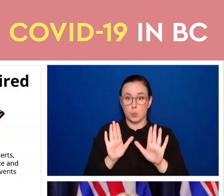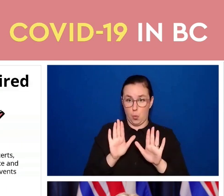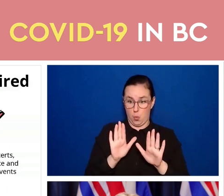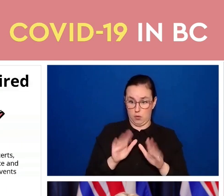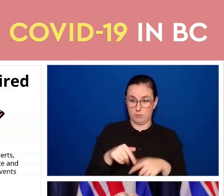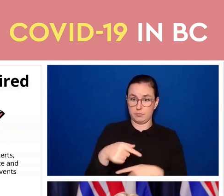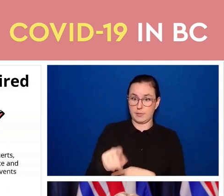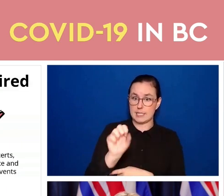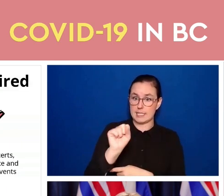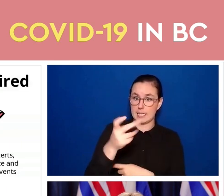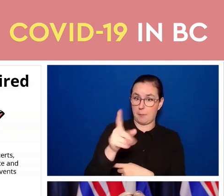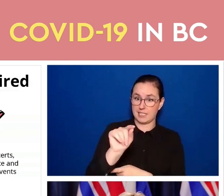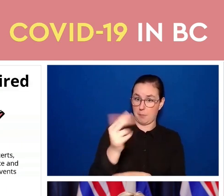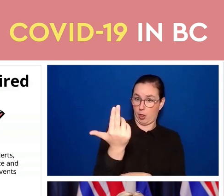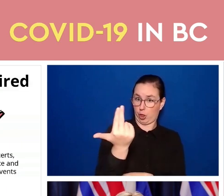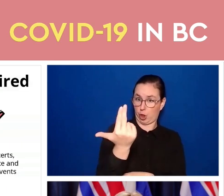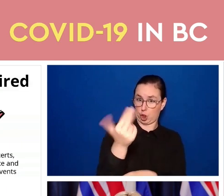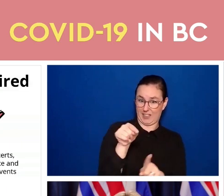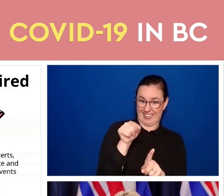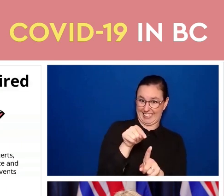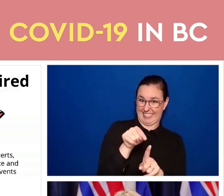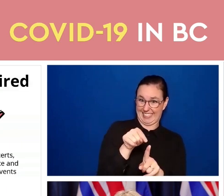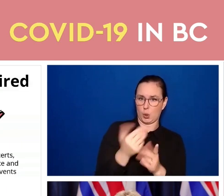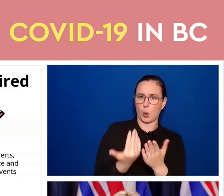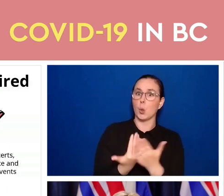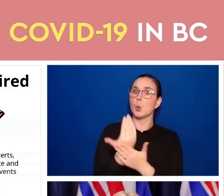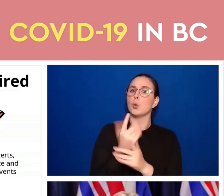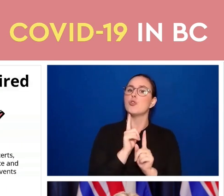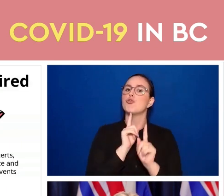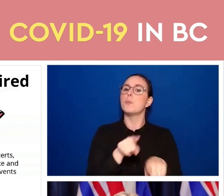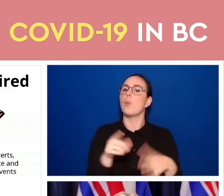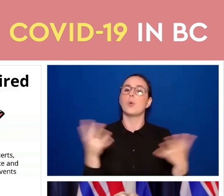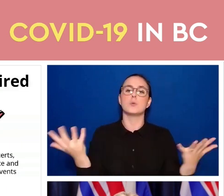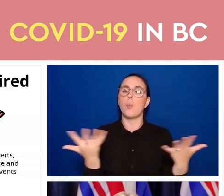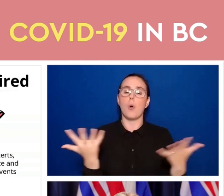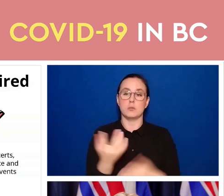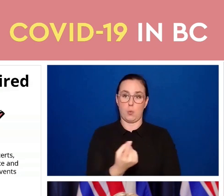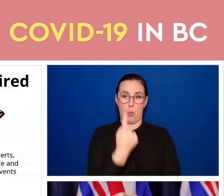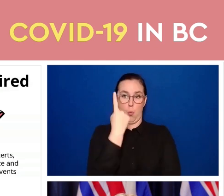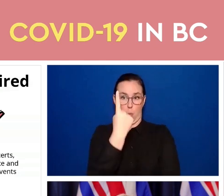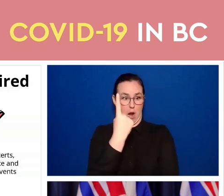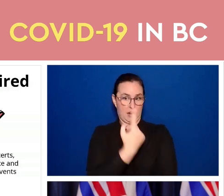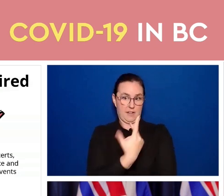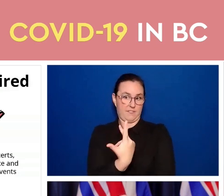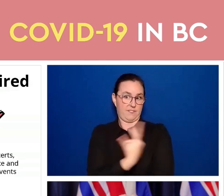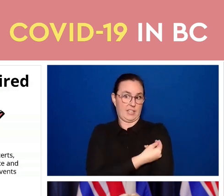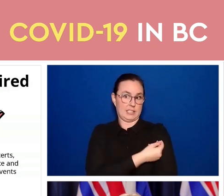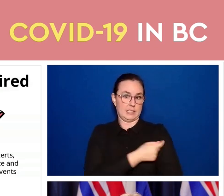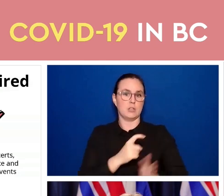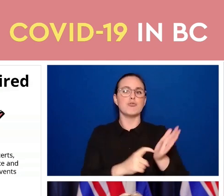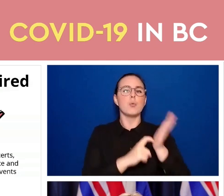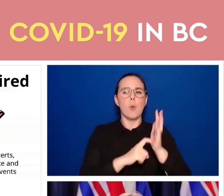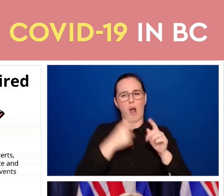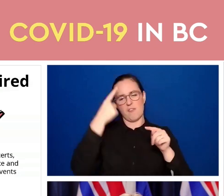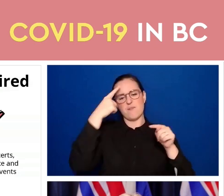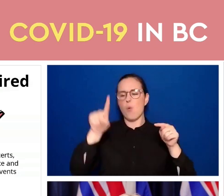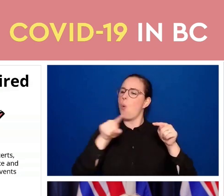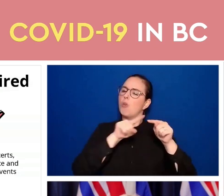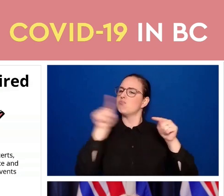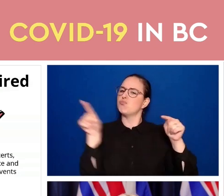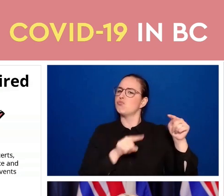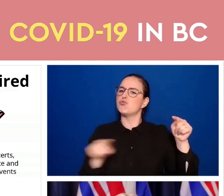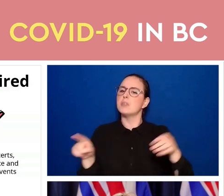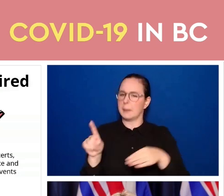place requiring proof of at least one vaccine to access these businesses and events. I will say, until September